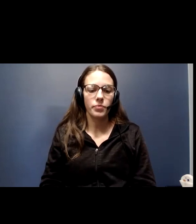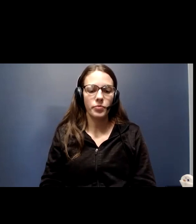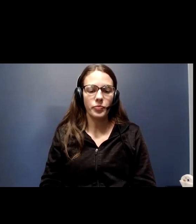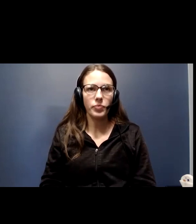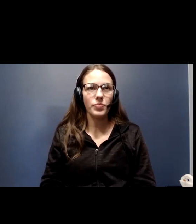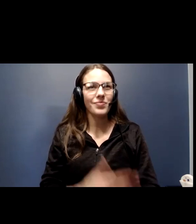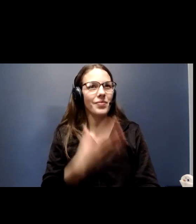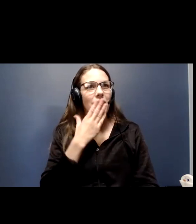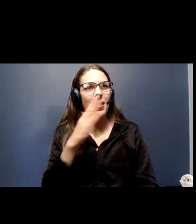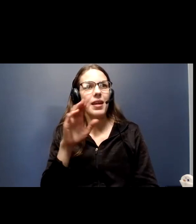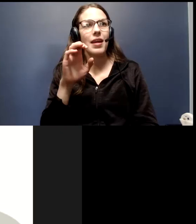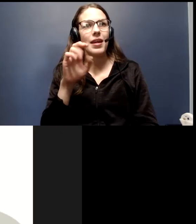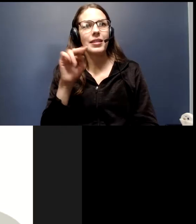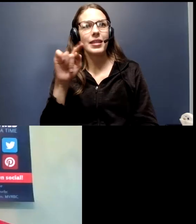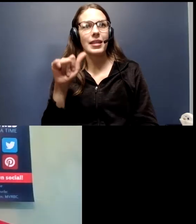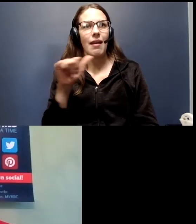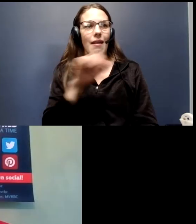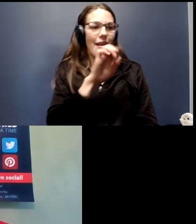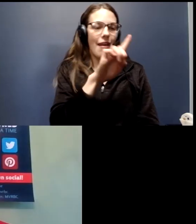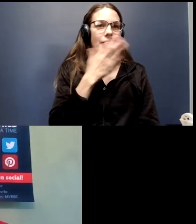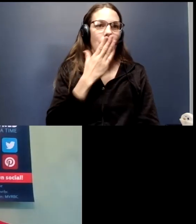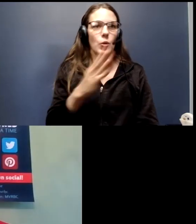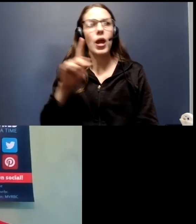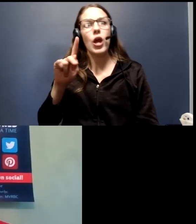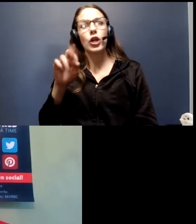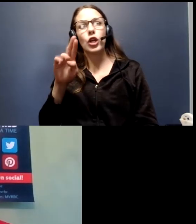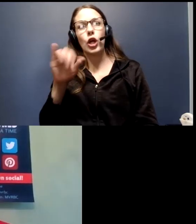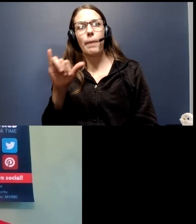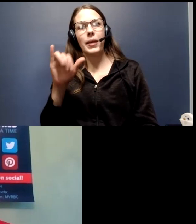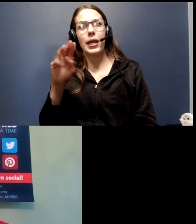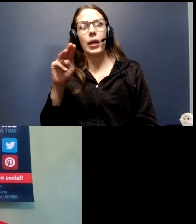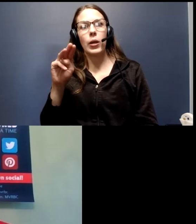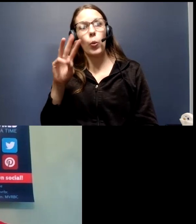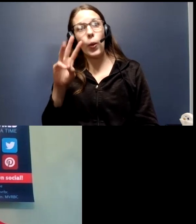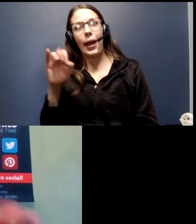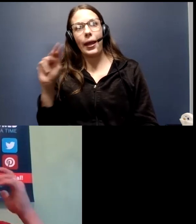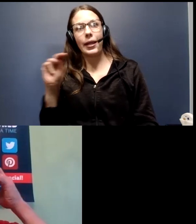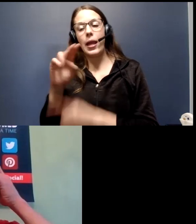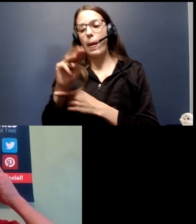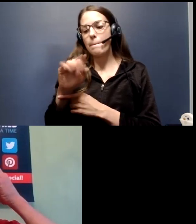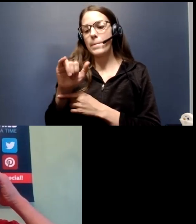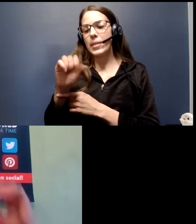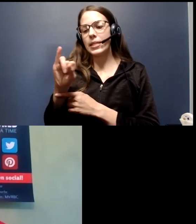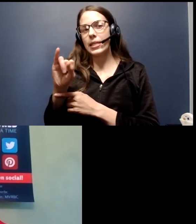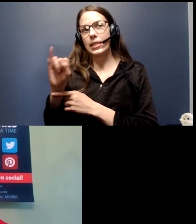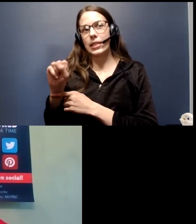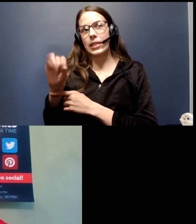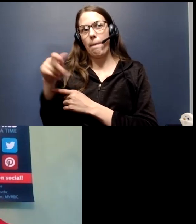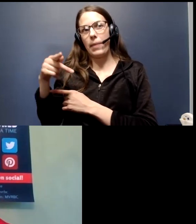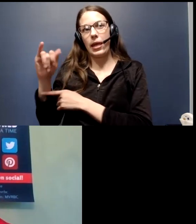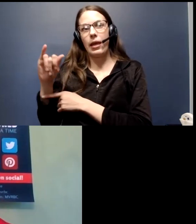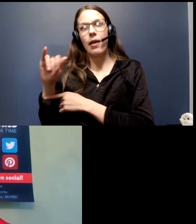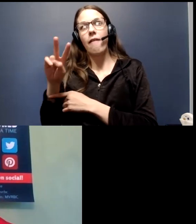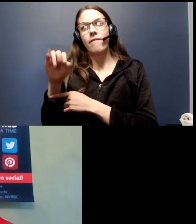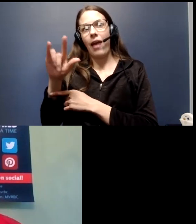Thank you, Ed and Nita. Next, we're going to hear from Kirby Wynn with the Mississippi Valley Regional Blood Center. So go ahead, Kirby. Thank you for joining us